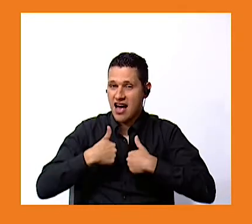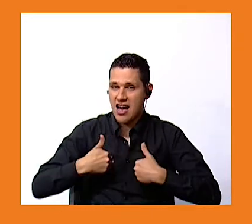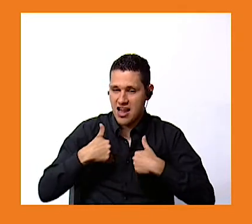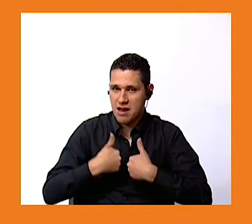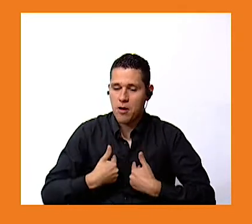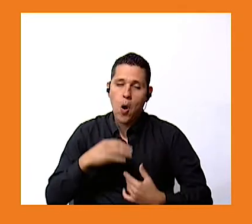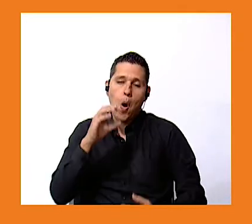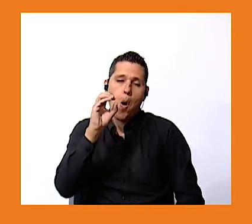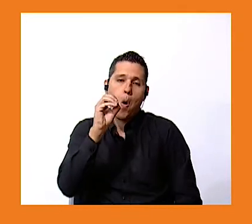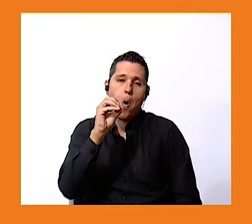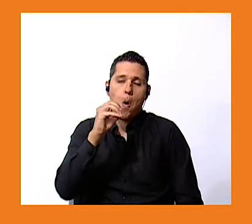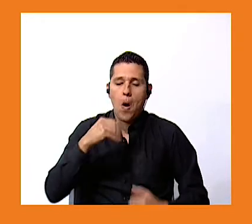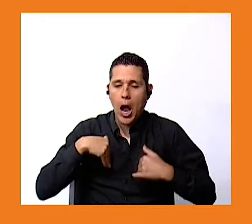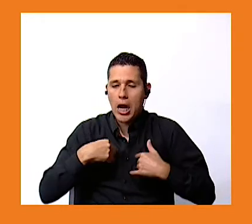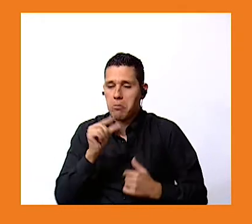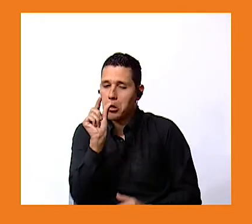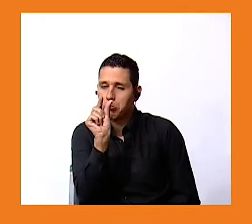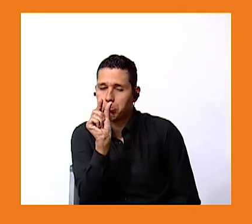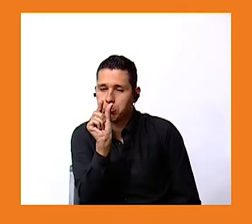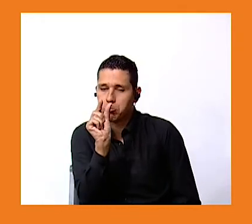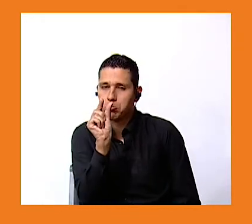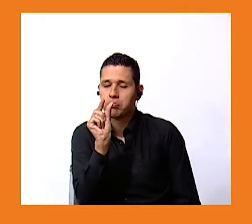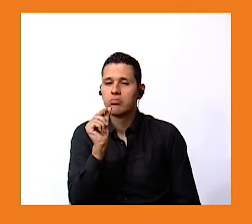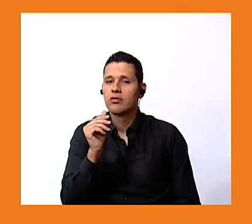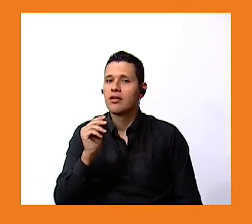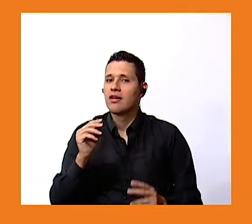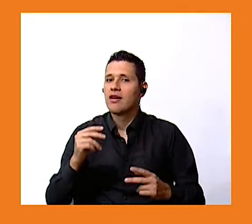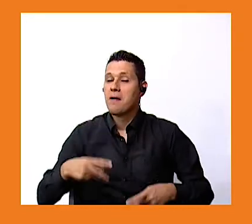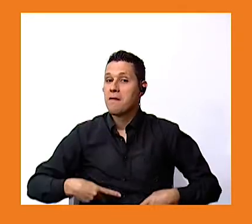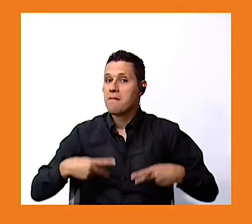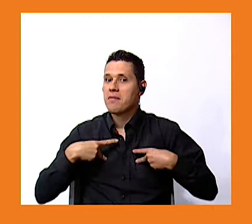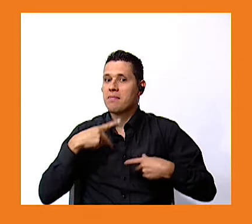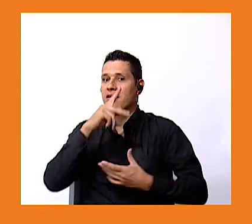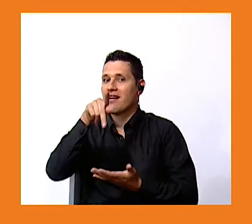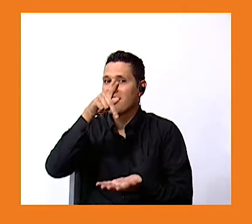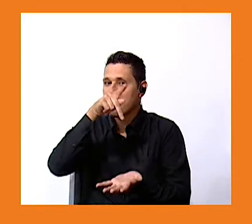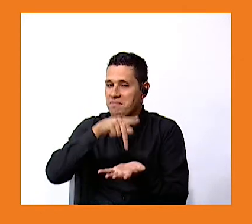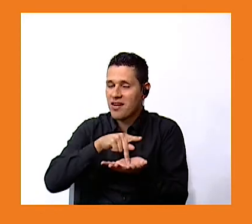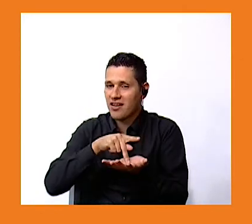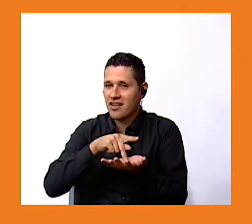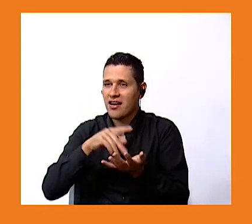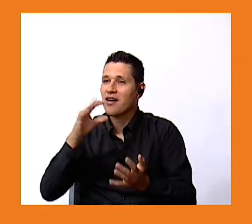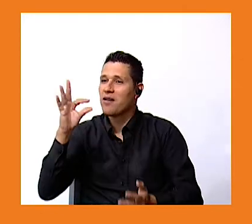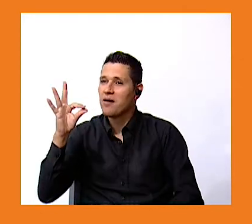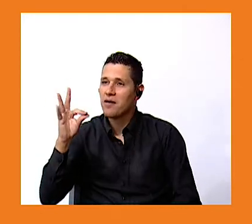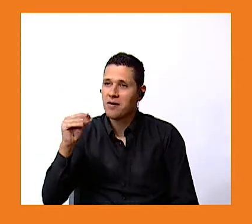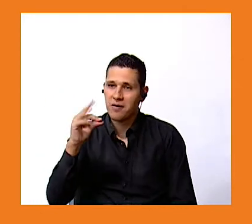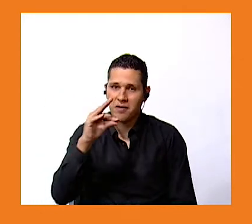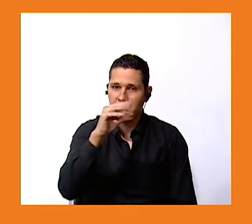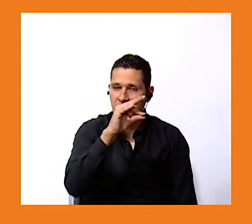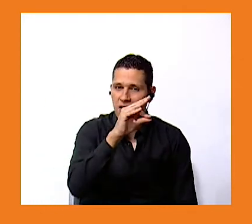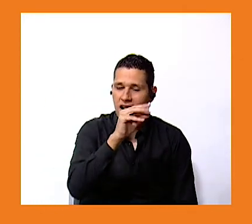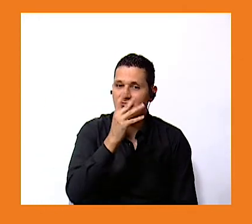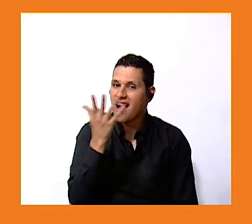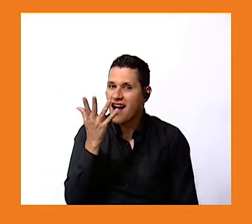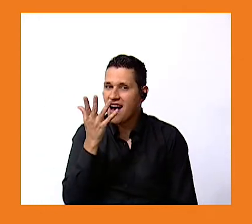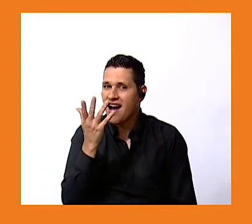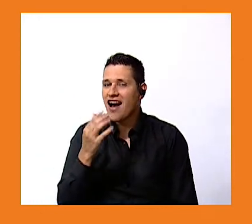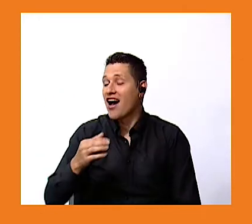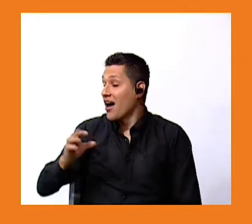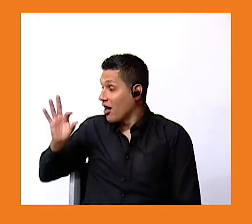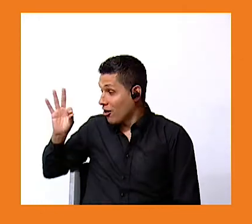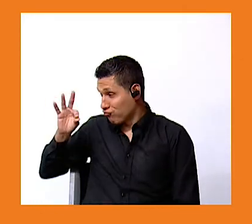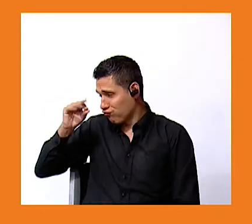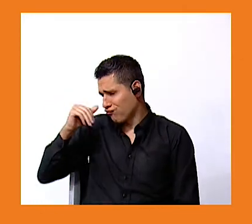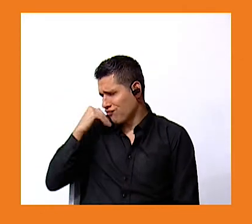what insect lives in the park the butterfly or the butterfly is it the butterfly correct